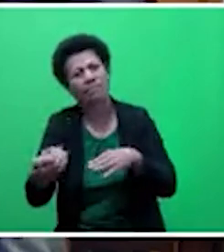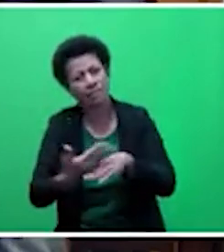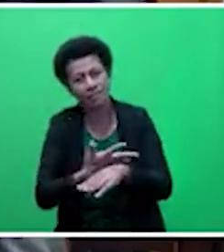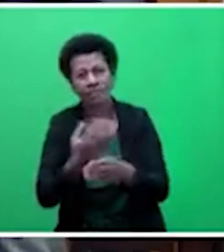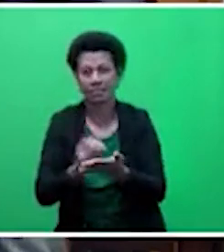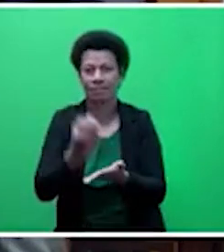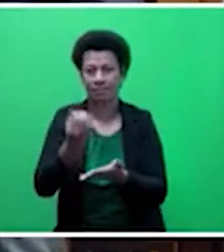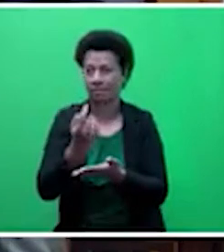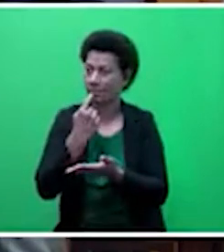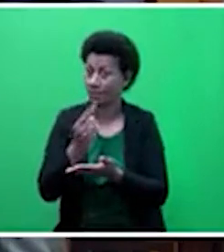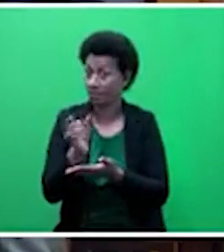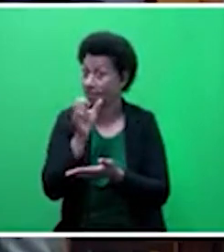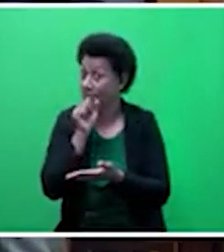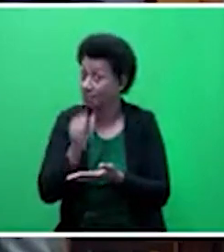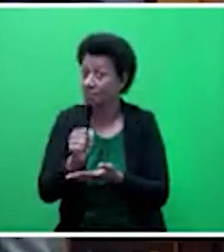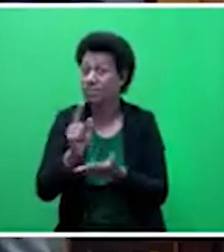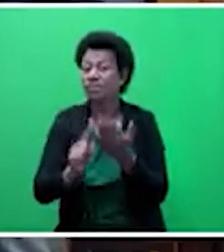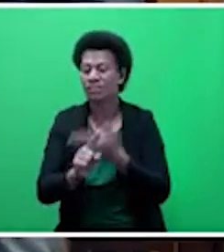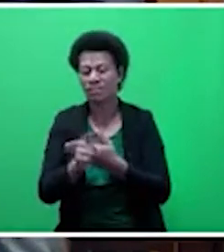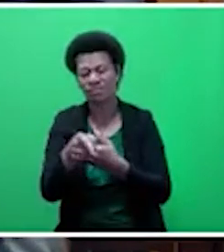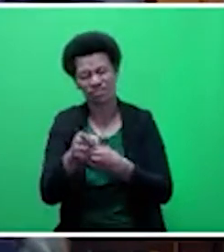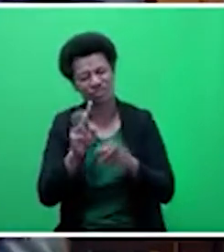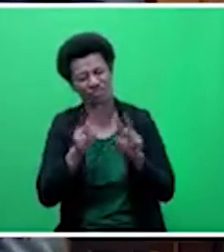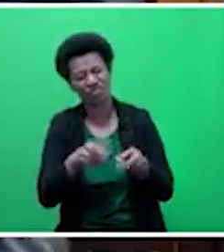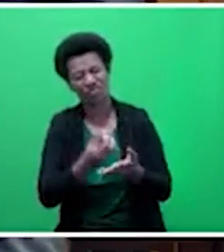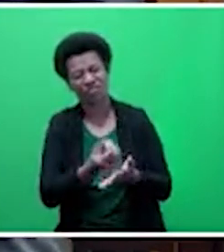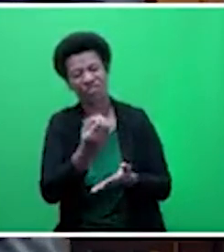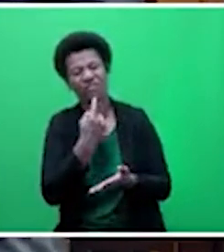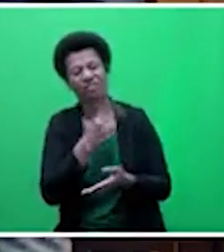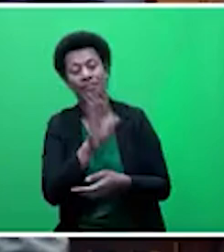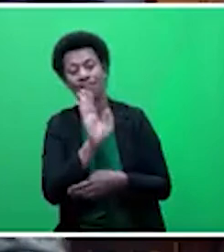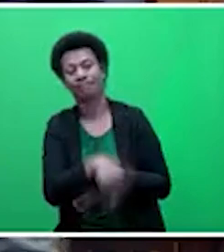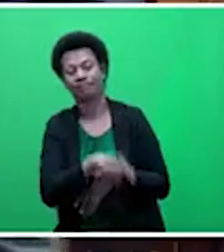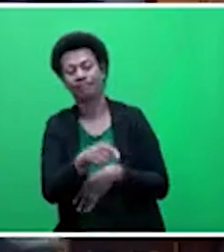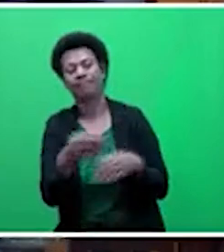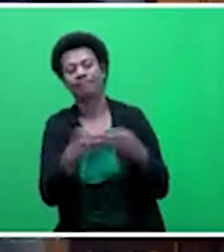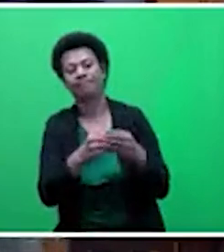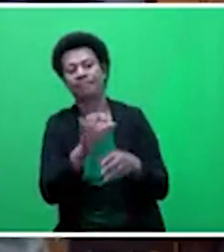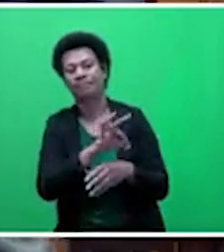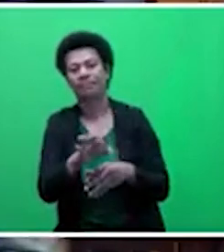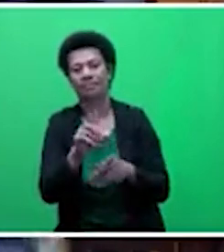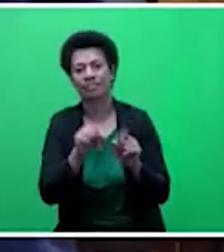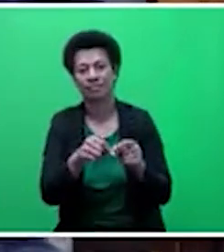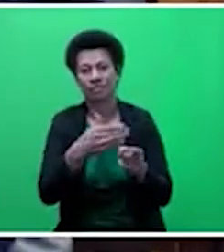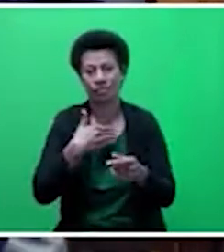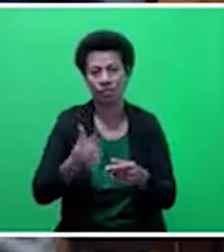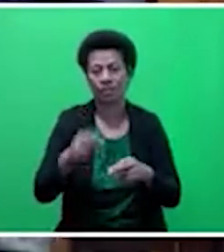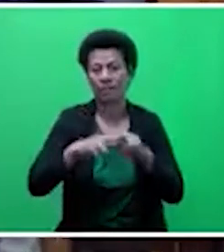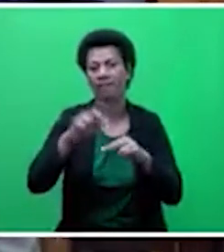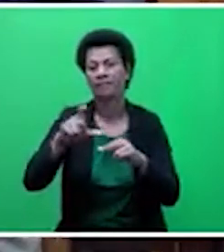This is the man who has continuously undermined the Fijian economy. He says, oh, the banking sector is not doing well. FSC is bankrupt.